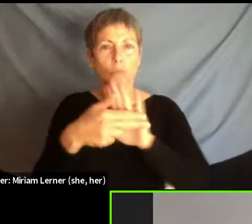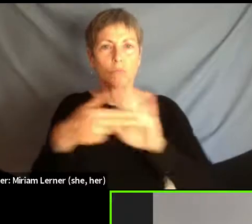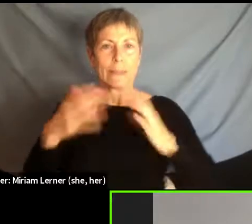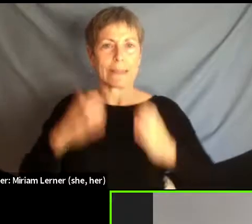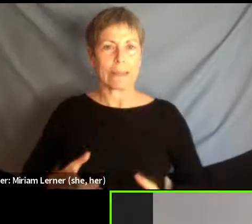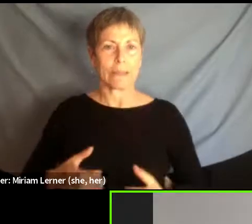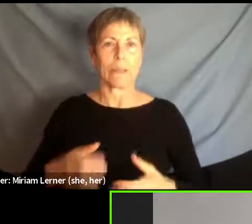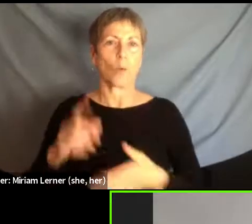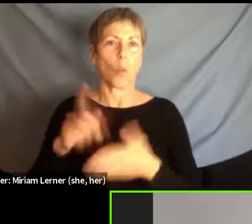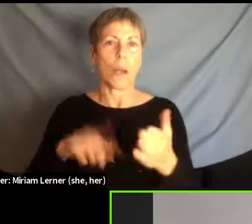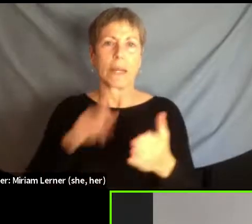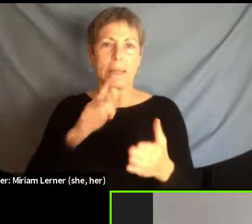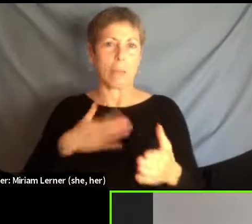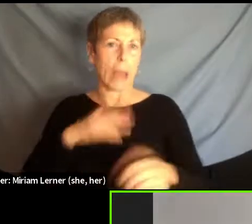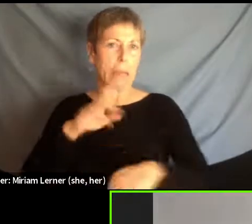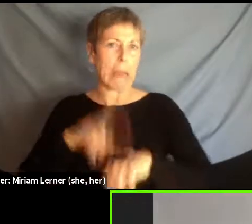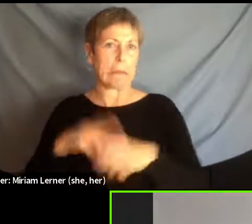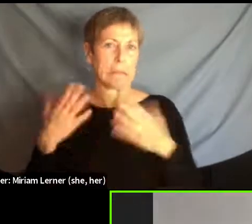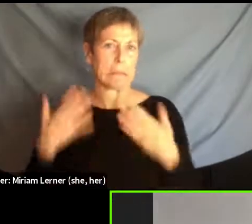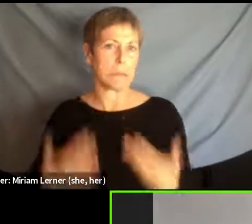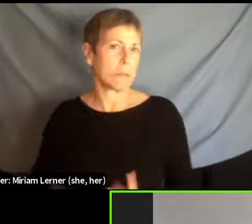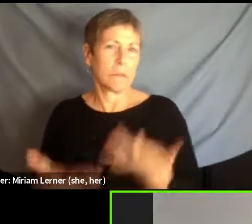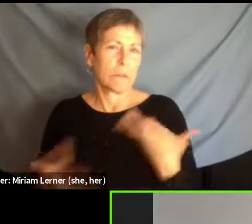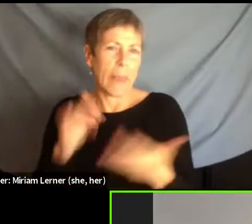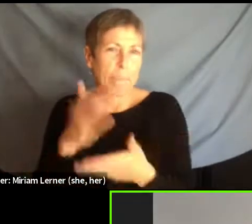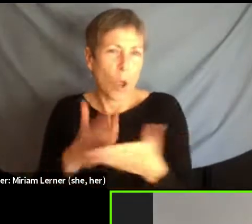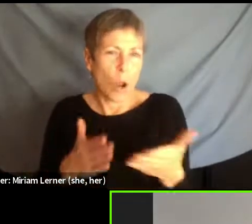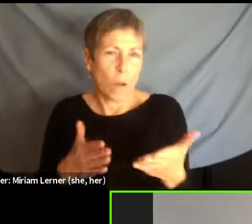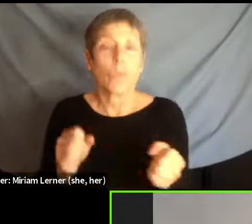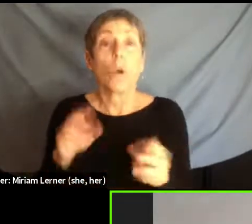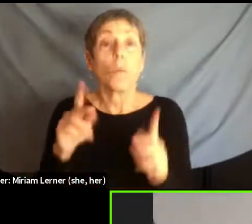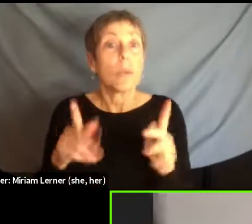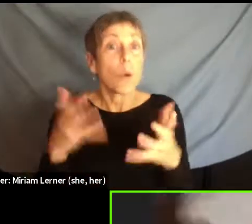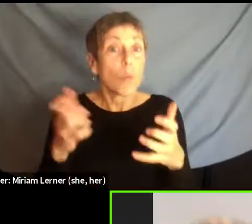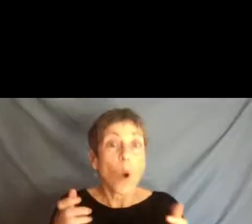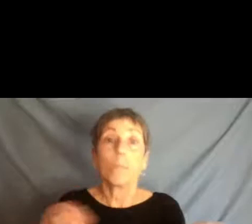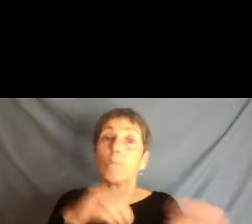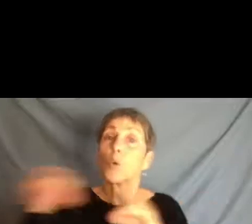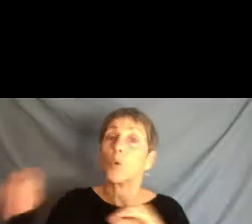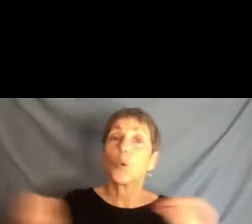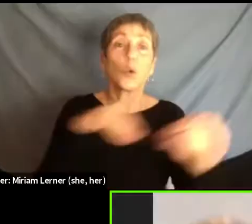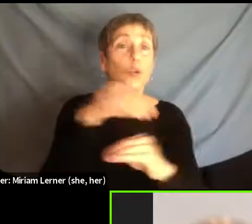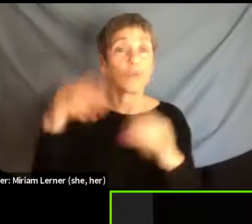and nationality part, I think that people want freedom of movement and people.